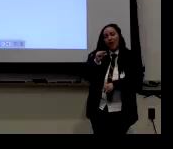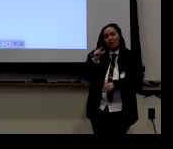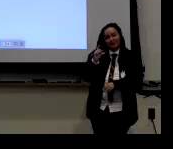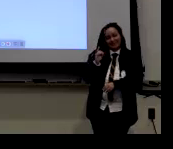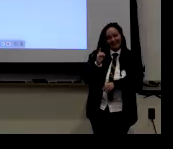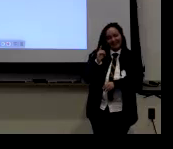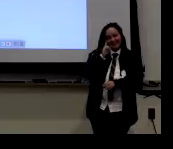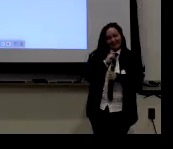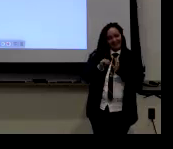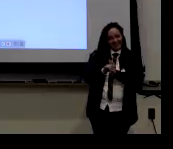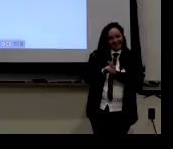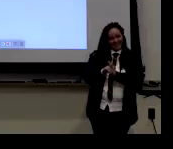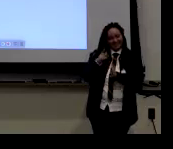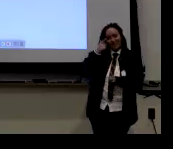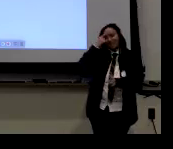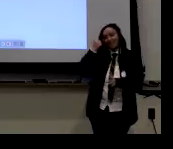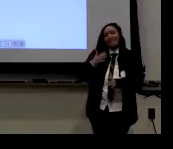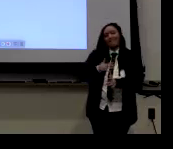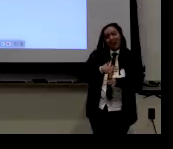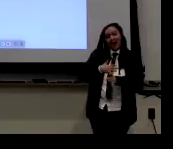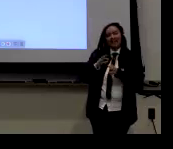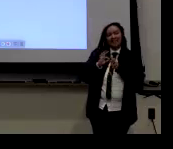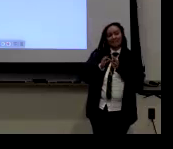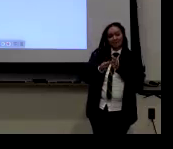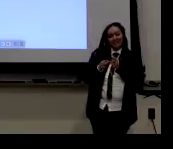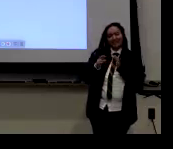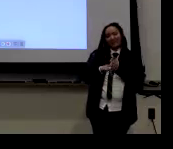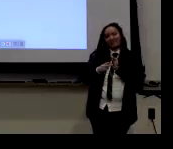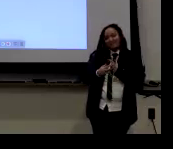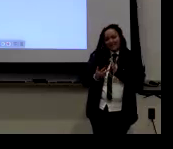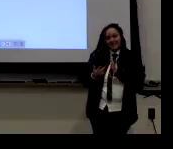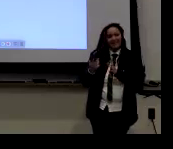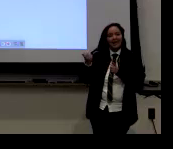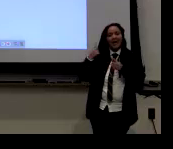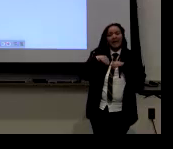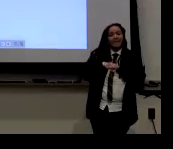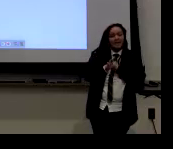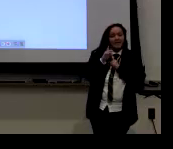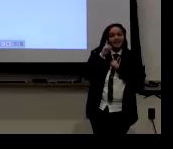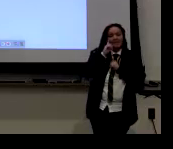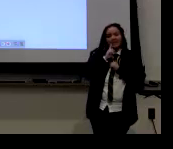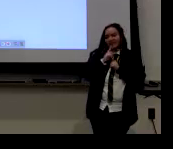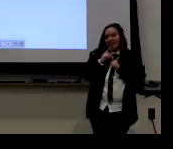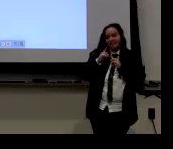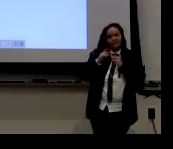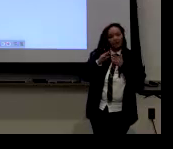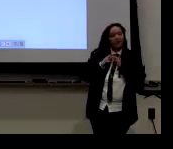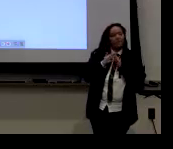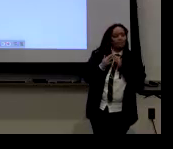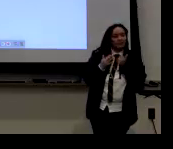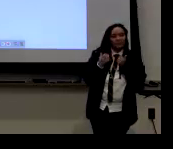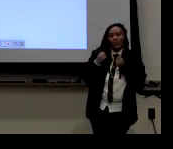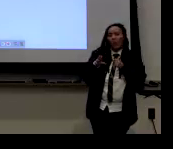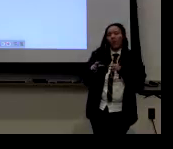define lowercase d deaf, the identity. So, my understanding, it means